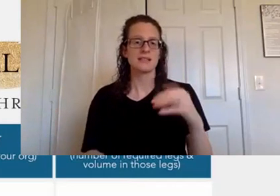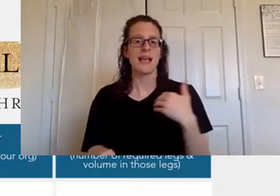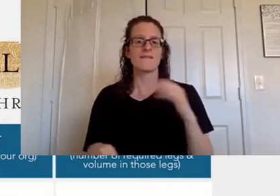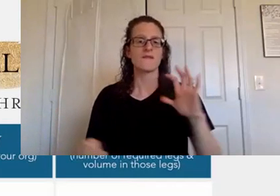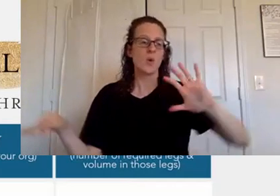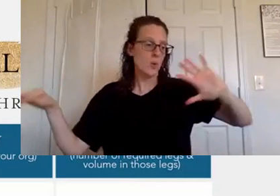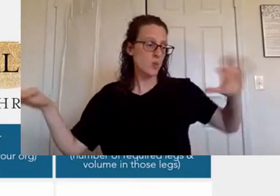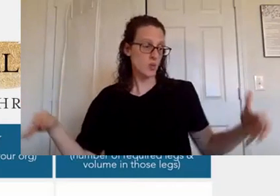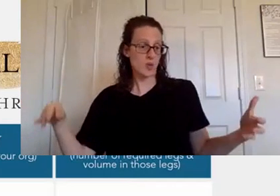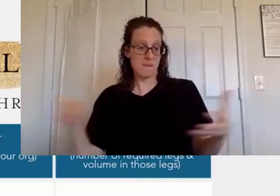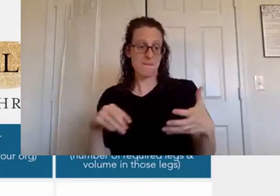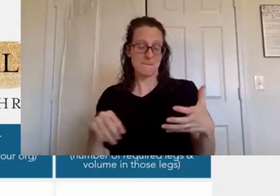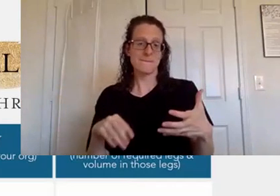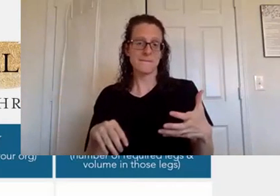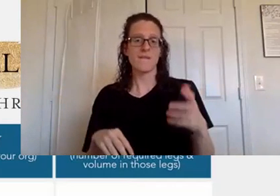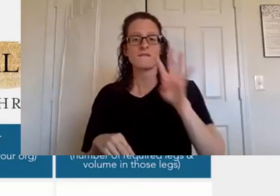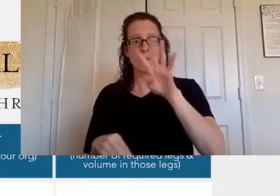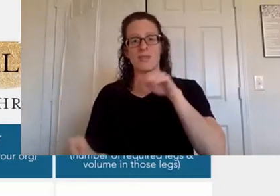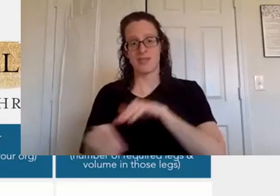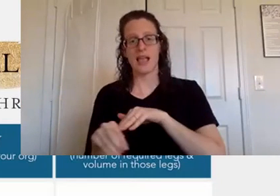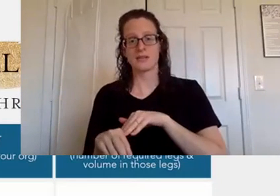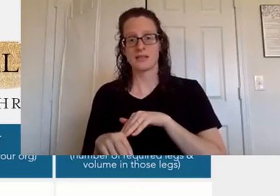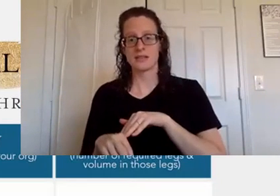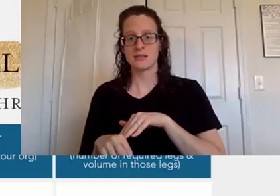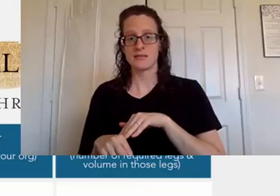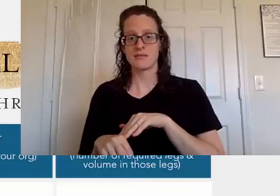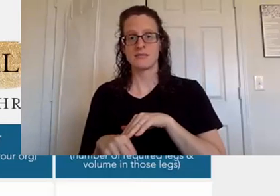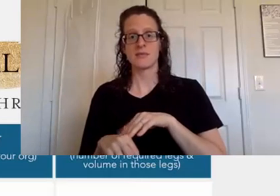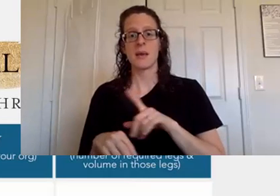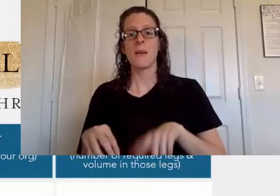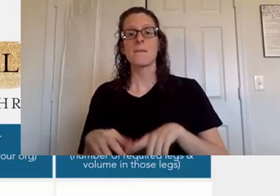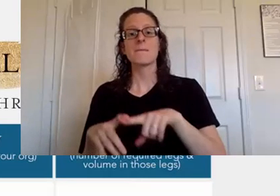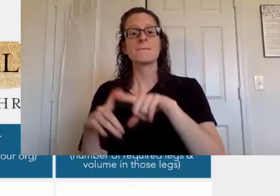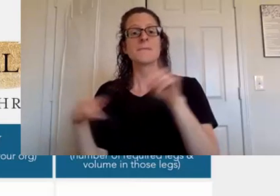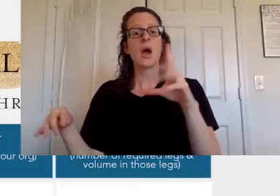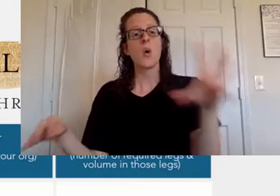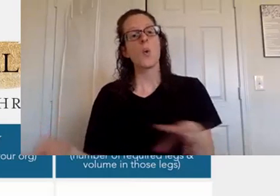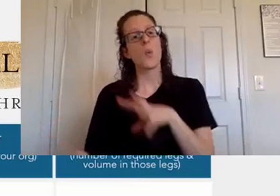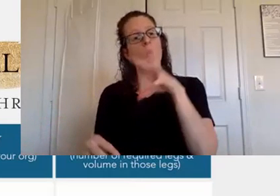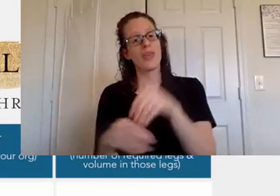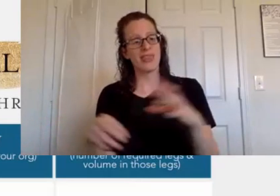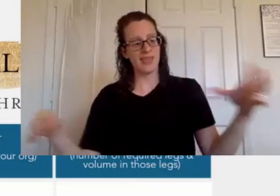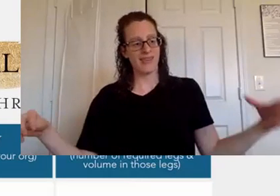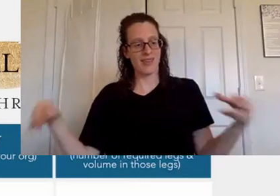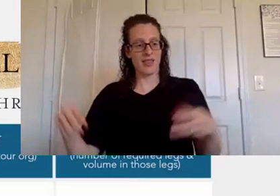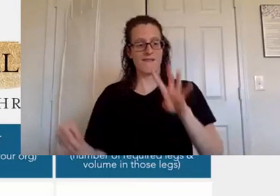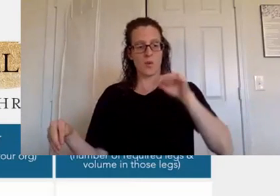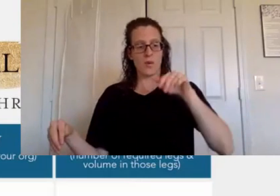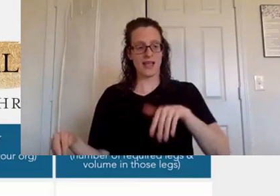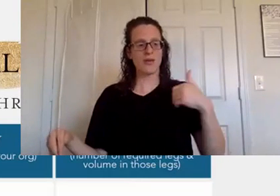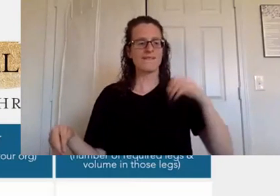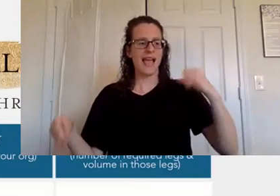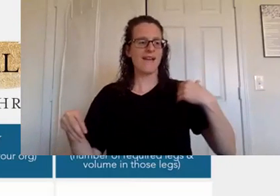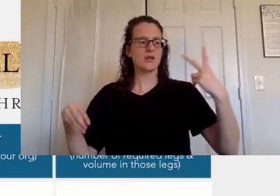volume you and everyone under you of 4 000 but within that 4 000 you have to have two